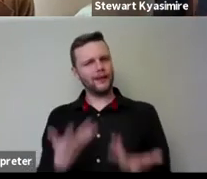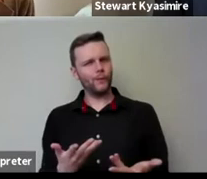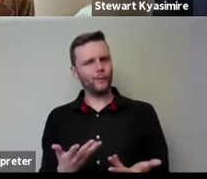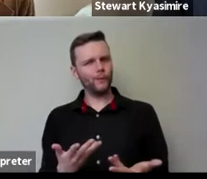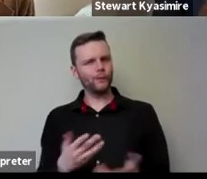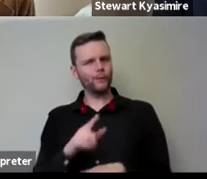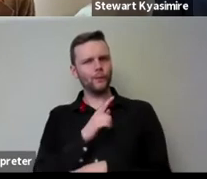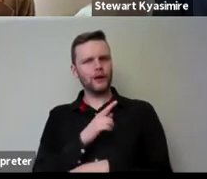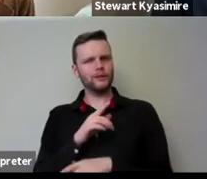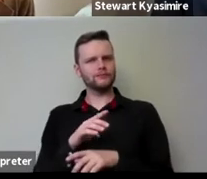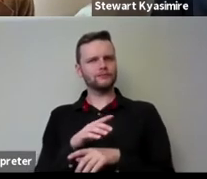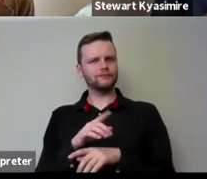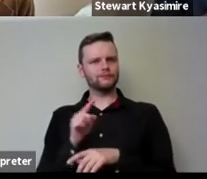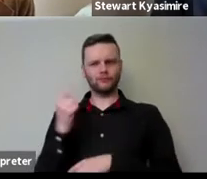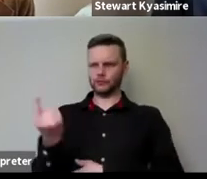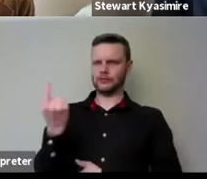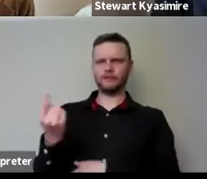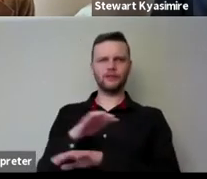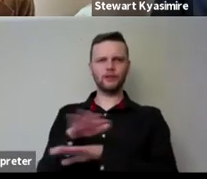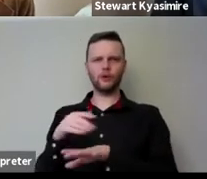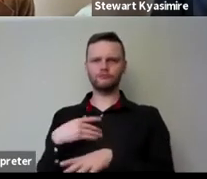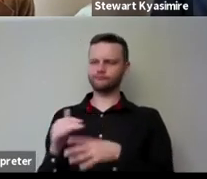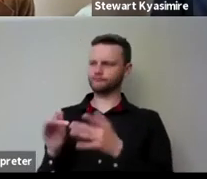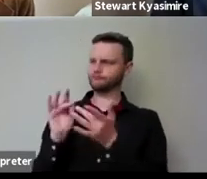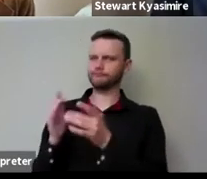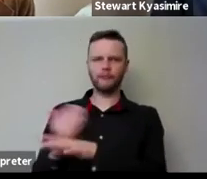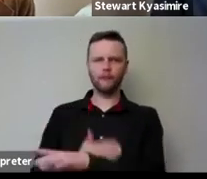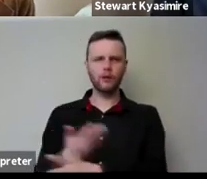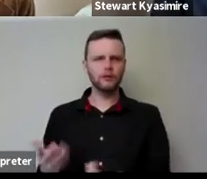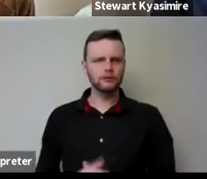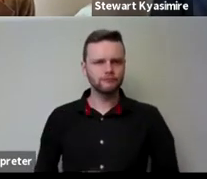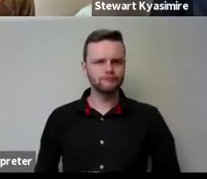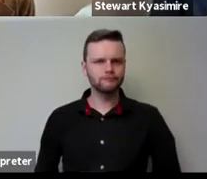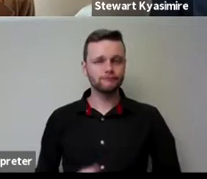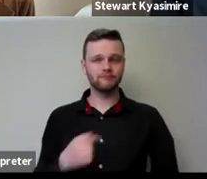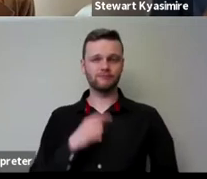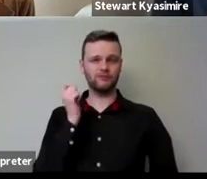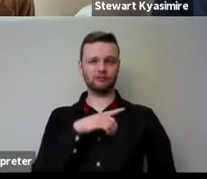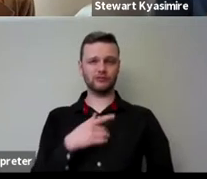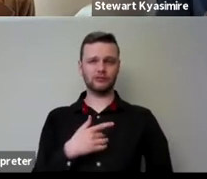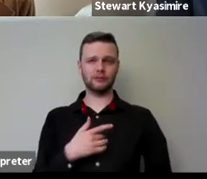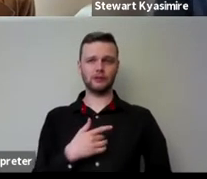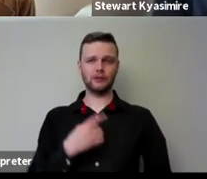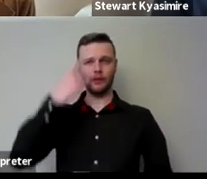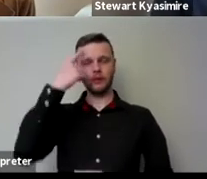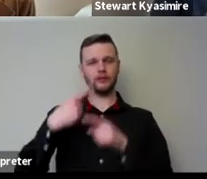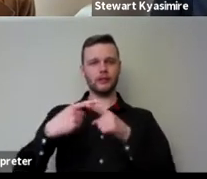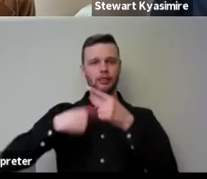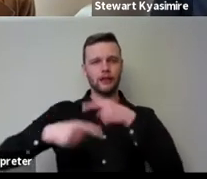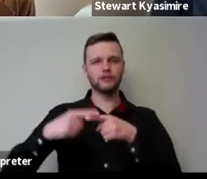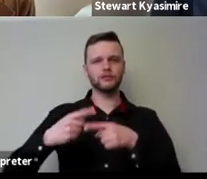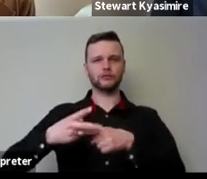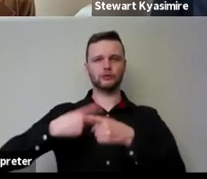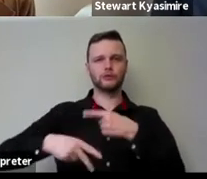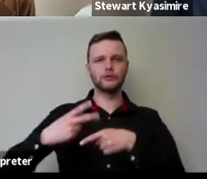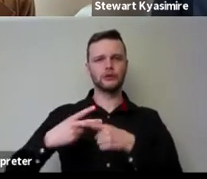did we not why did you not it's funny because um uh my narrative last year and the year before that was look we need